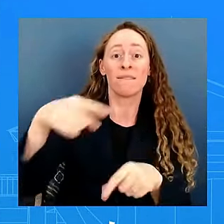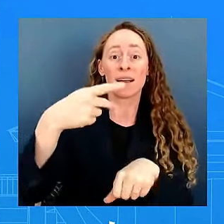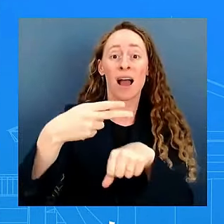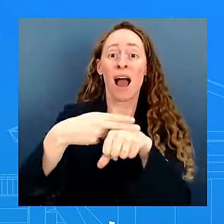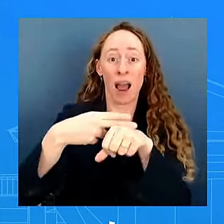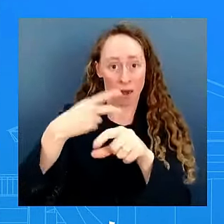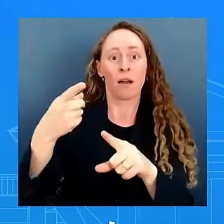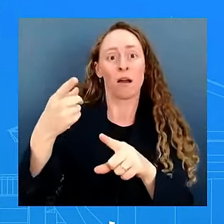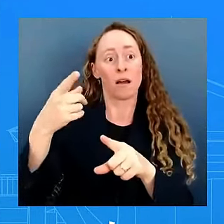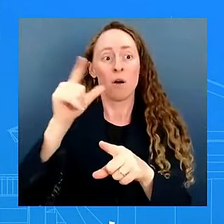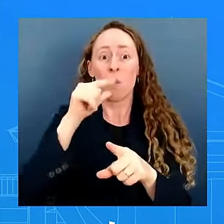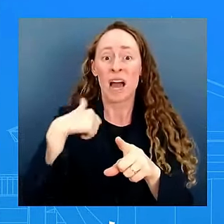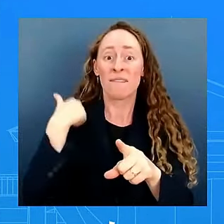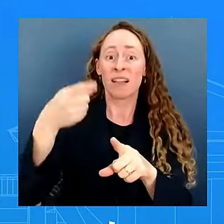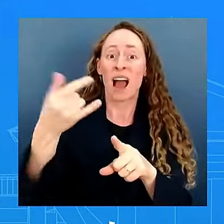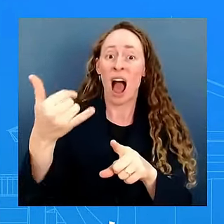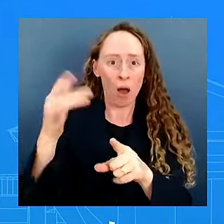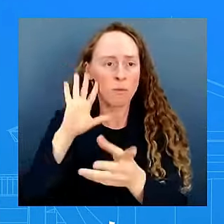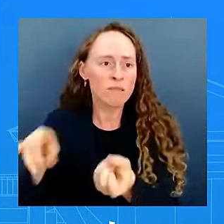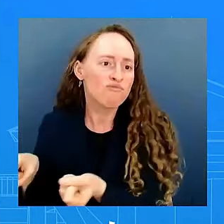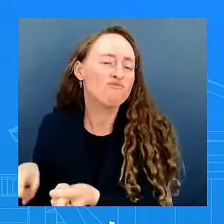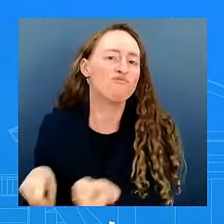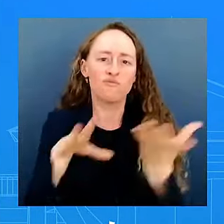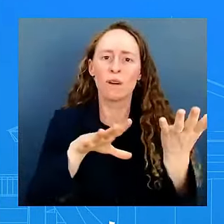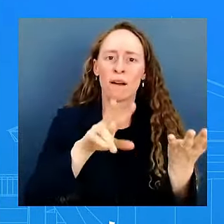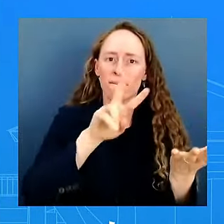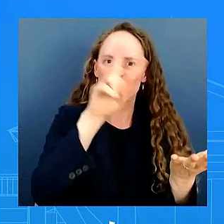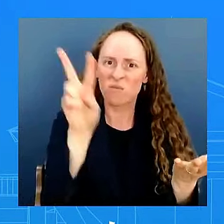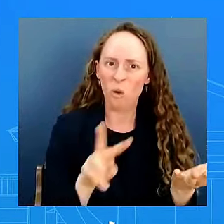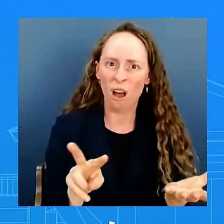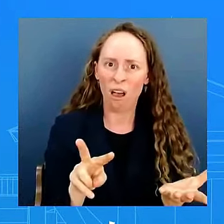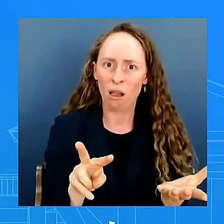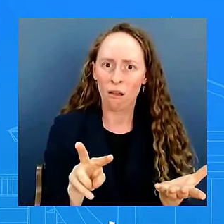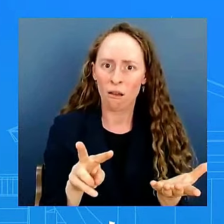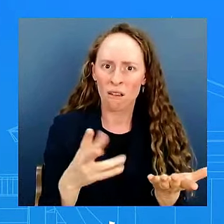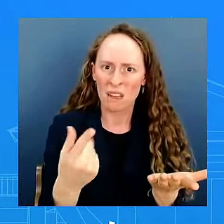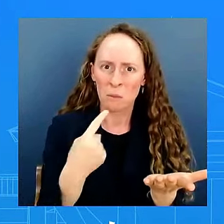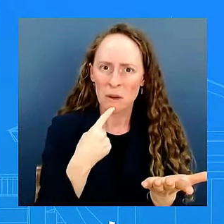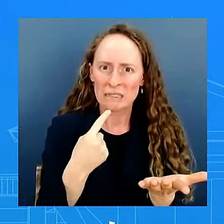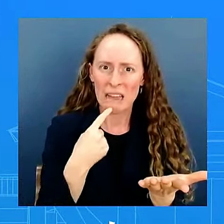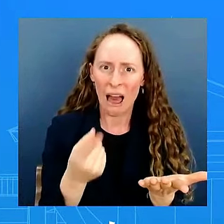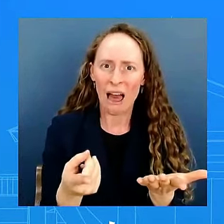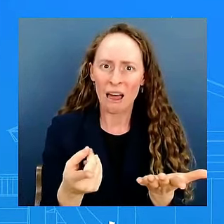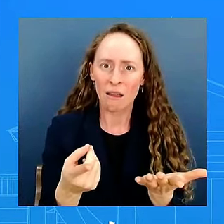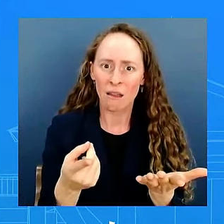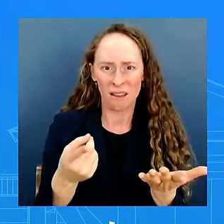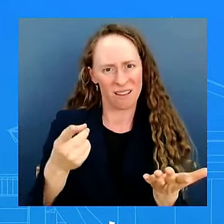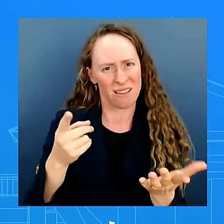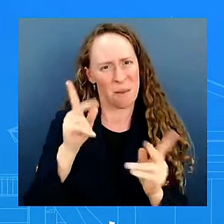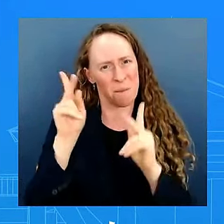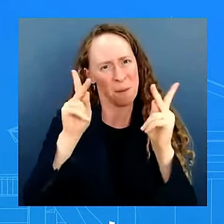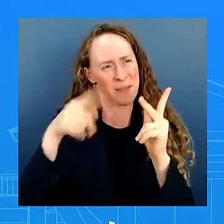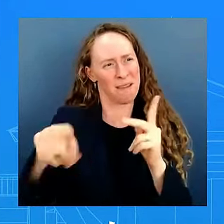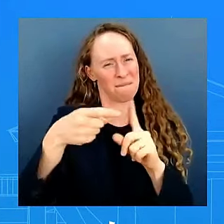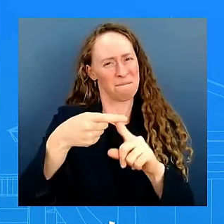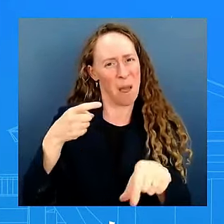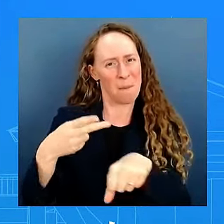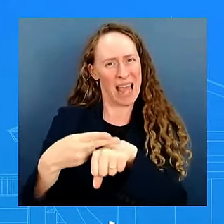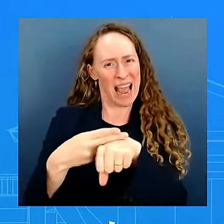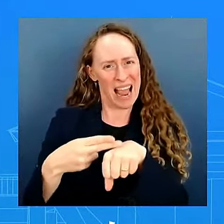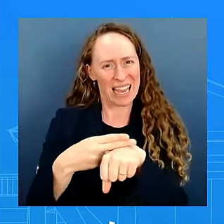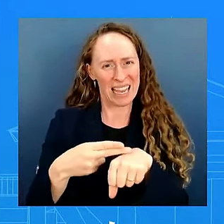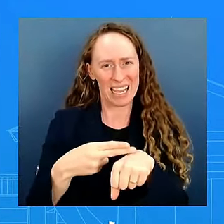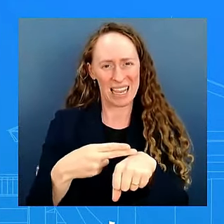of the former president i'm obviously he was speaking as a candidate uh and that is the upcoming